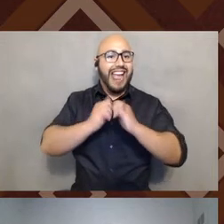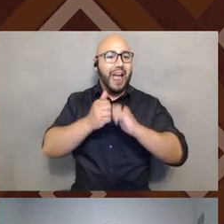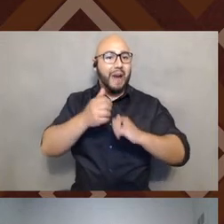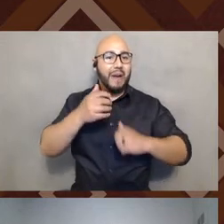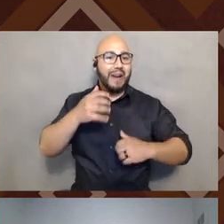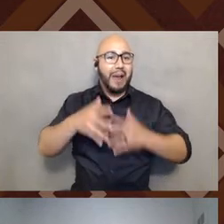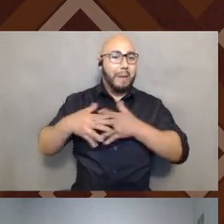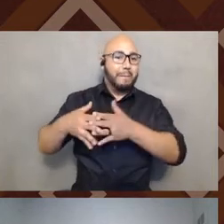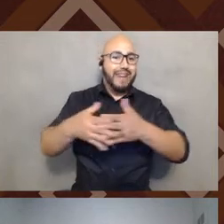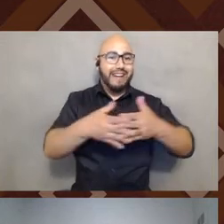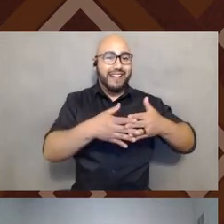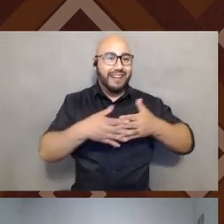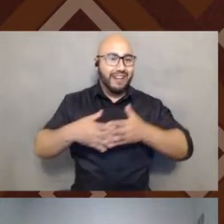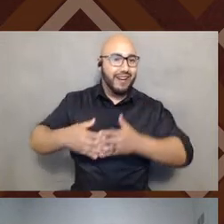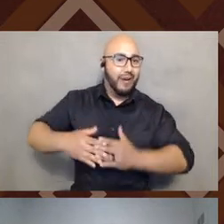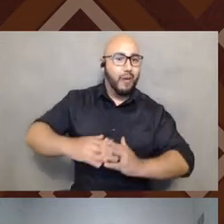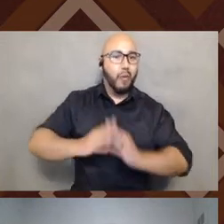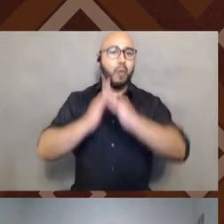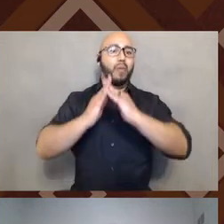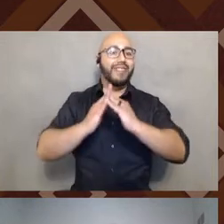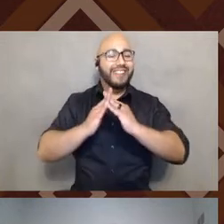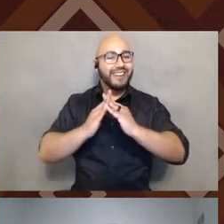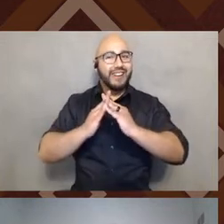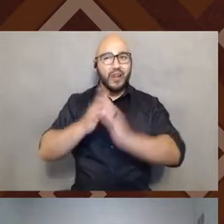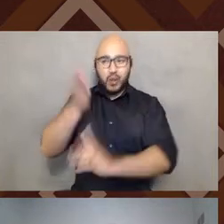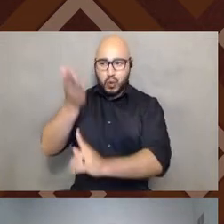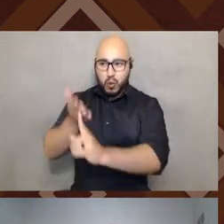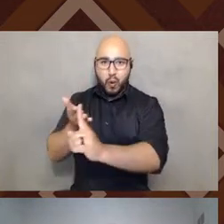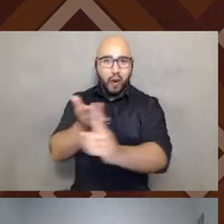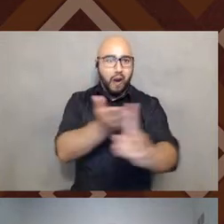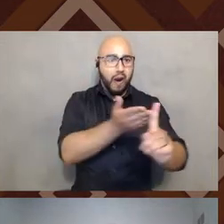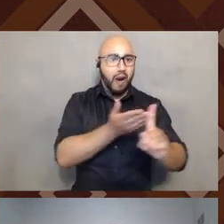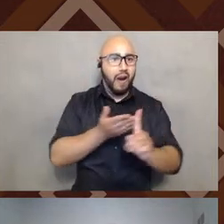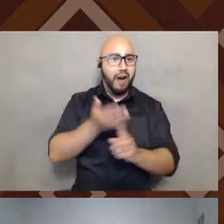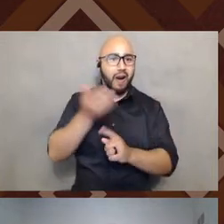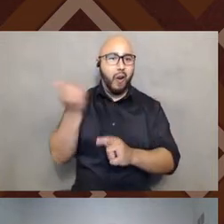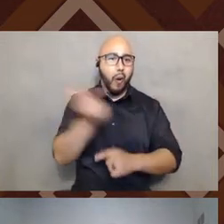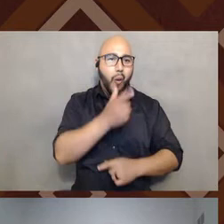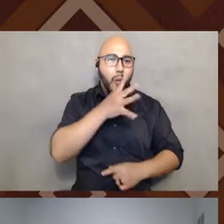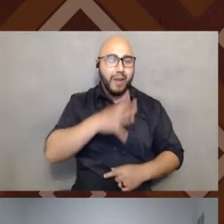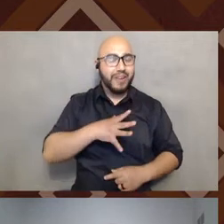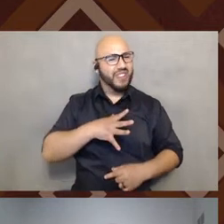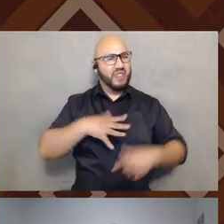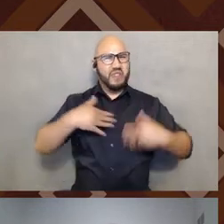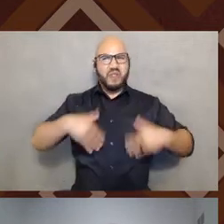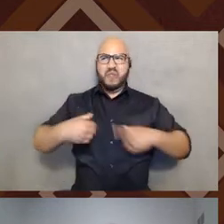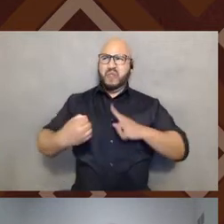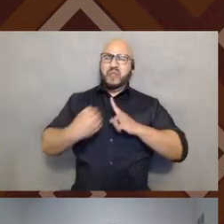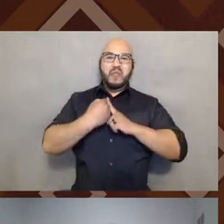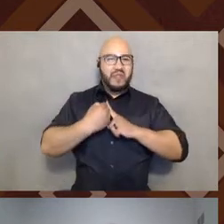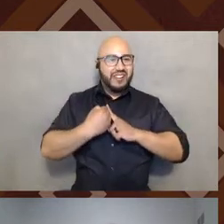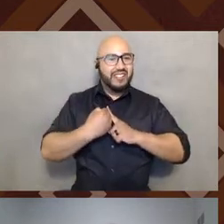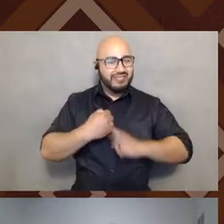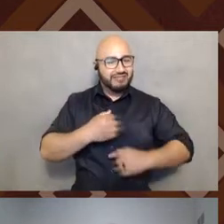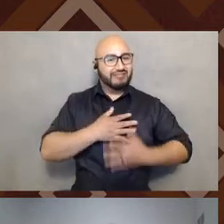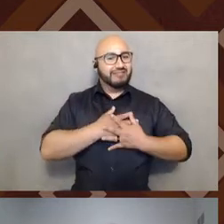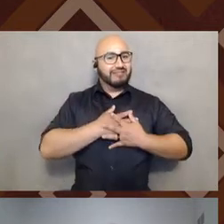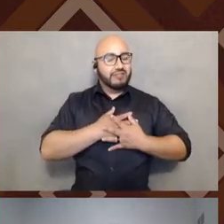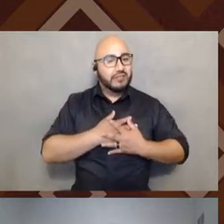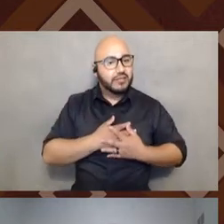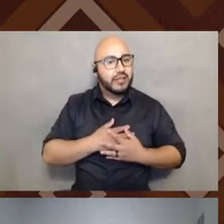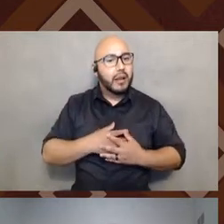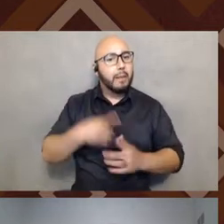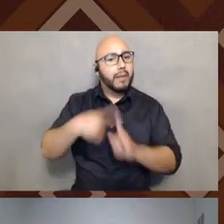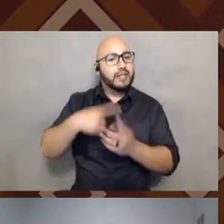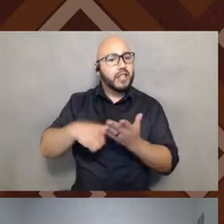are every woman. Um, that was, and so that, that particular piece, I just like, that really, really, um, hit me in terms of, again, thinking about that history and the layering